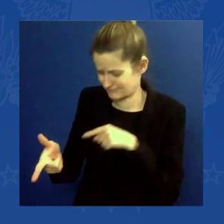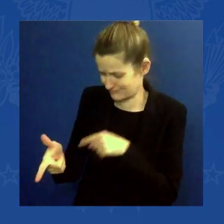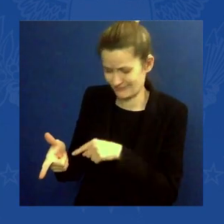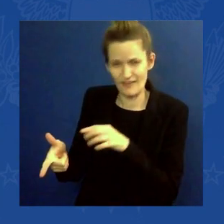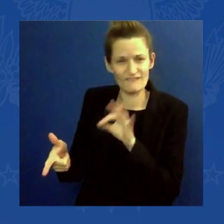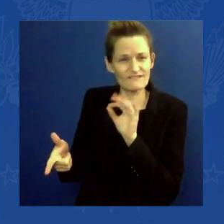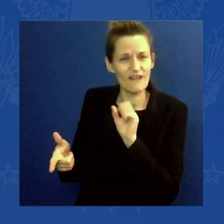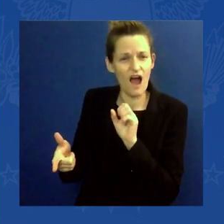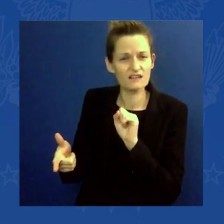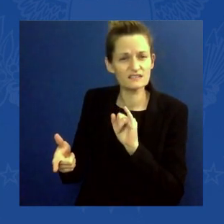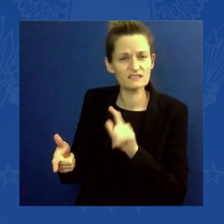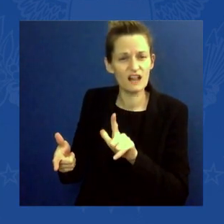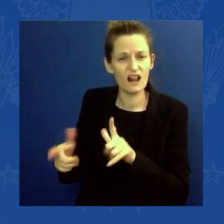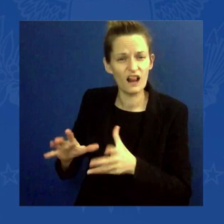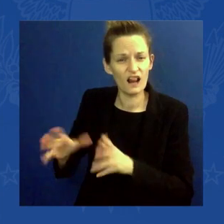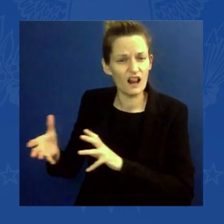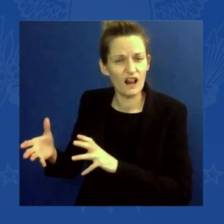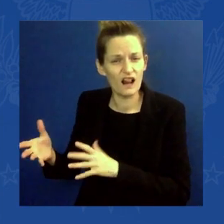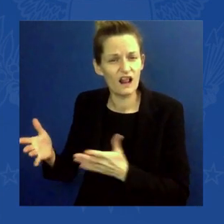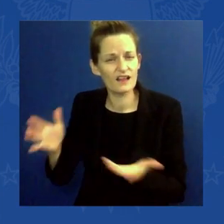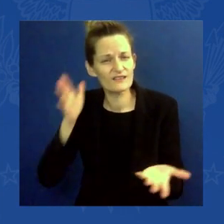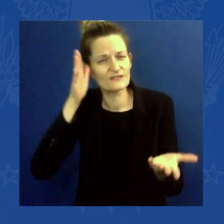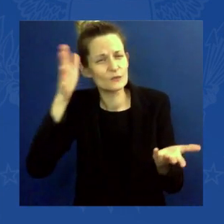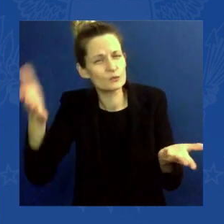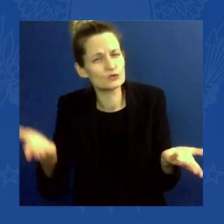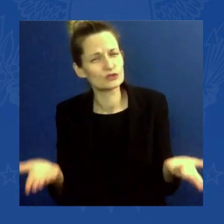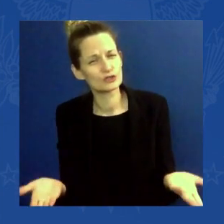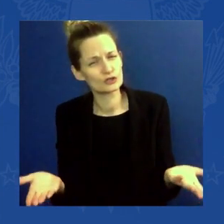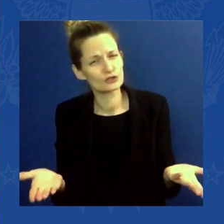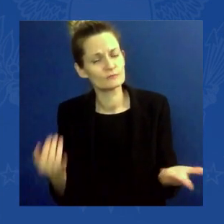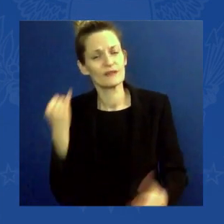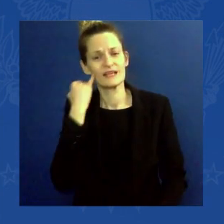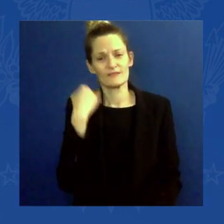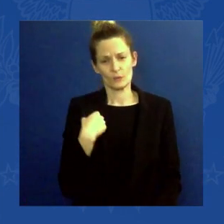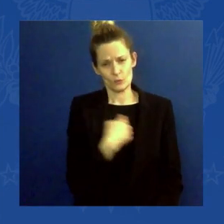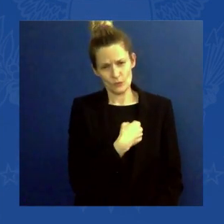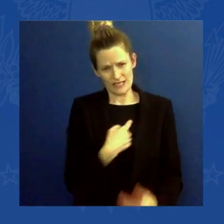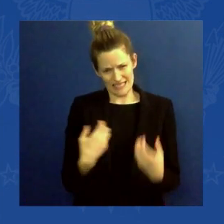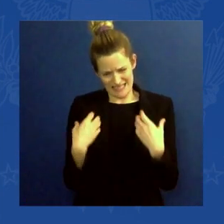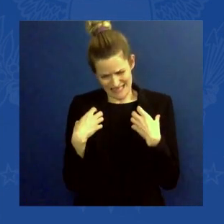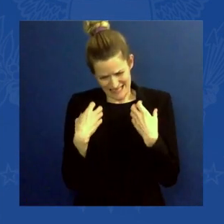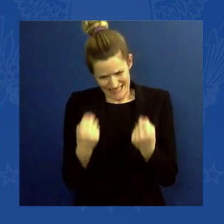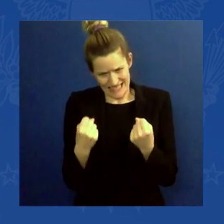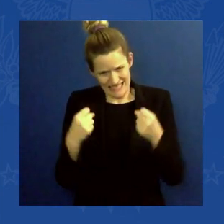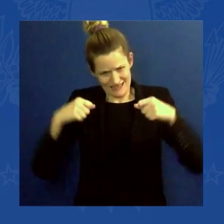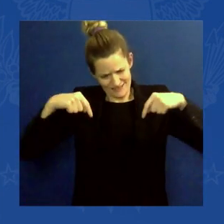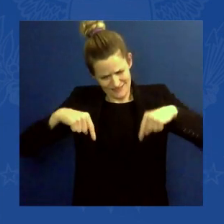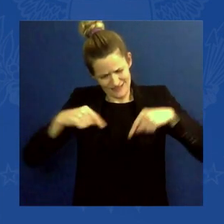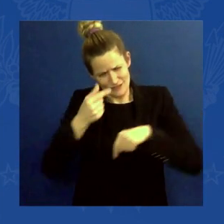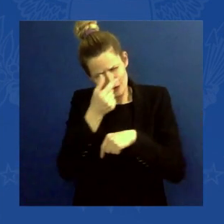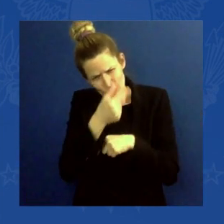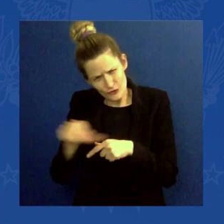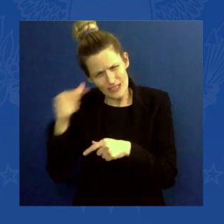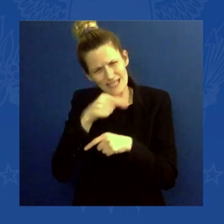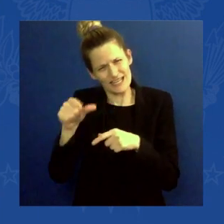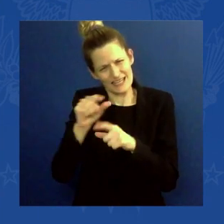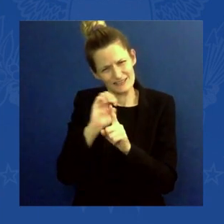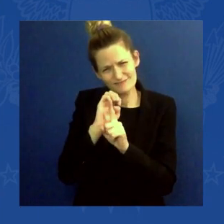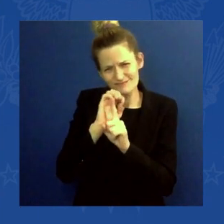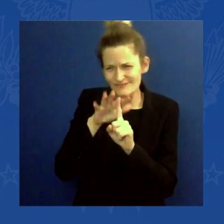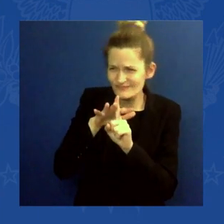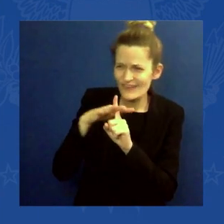in resilience saves up to $6 down the road when the next fire